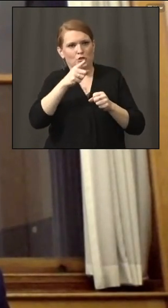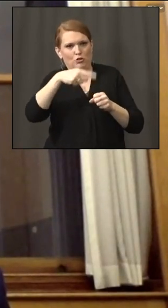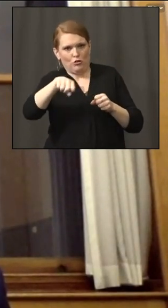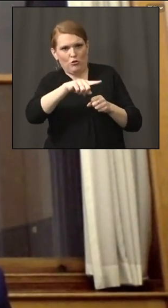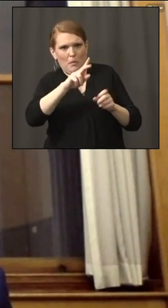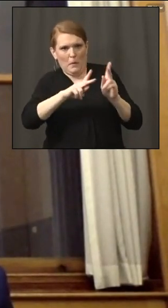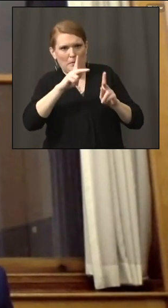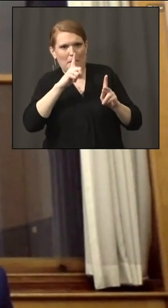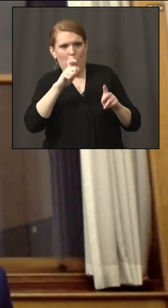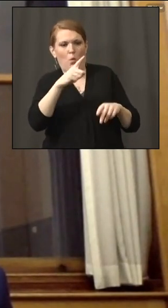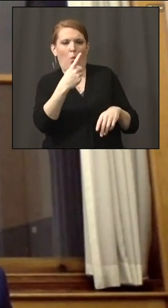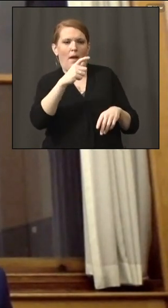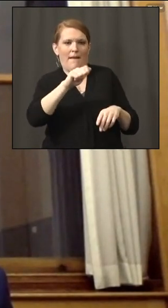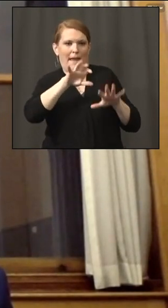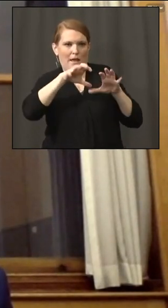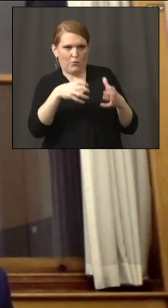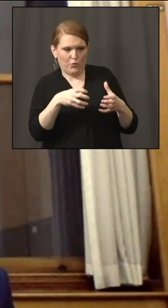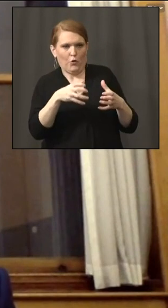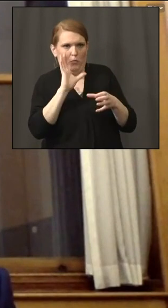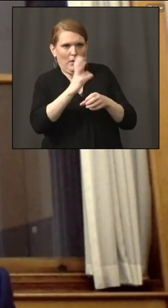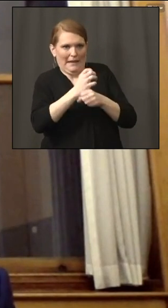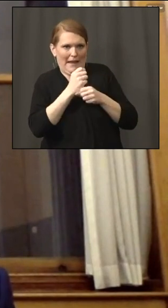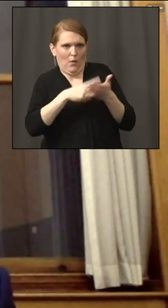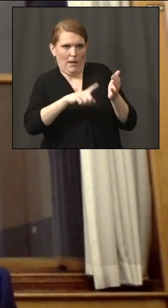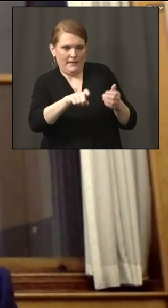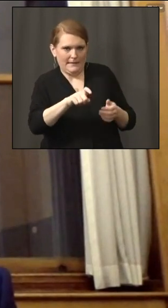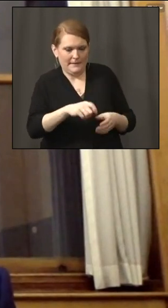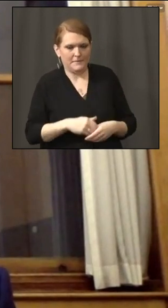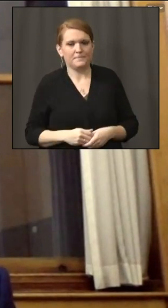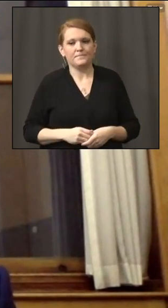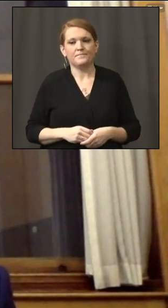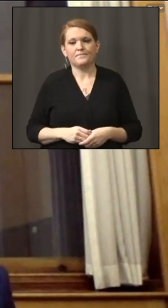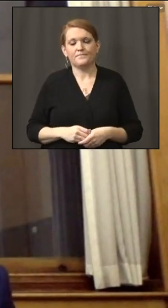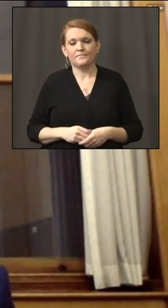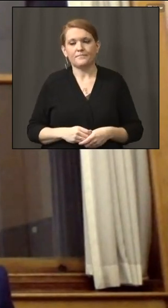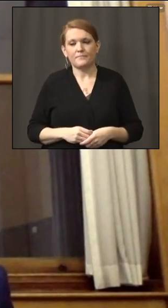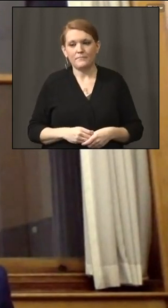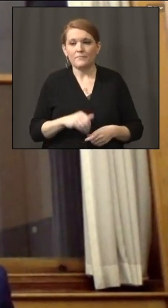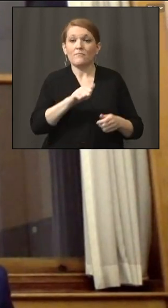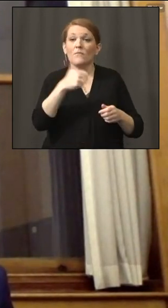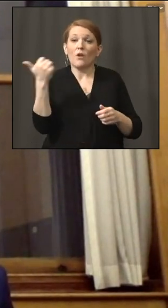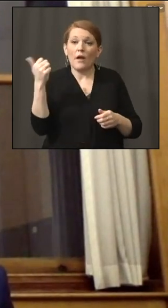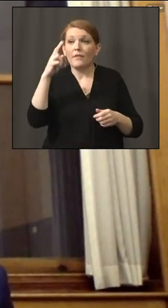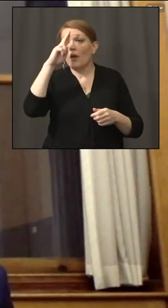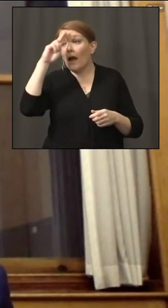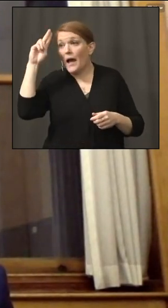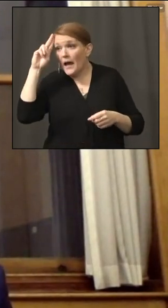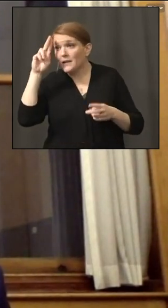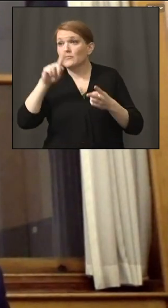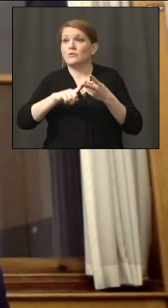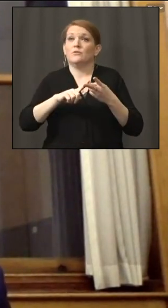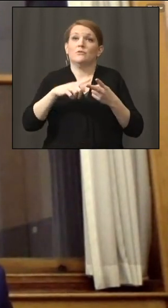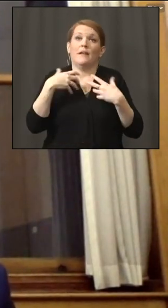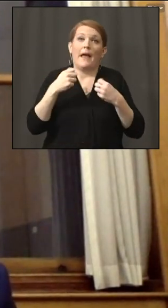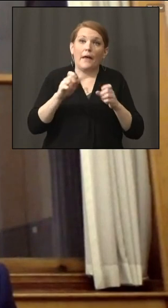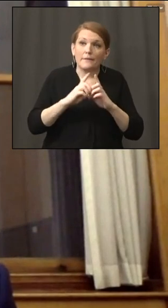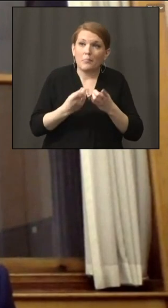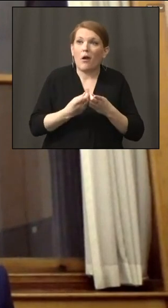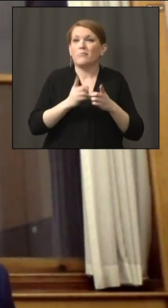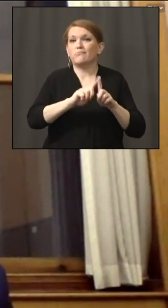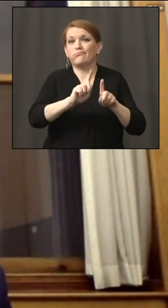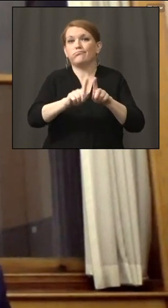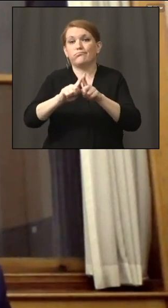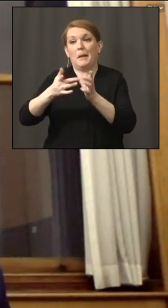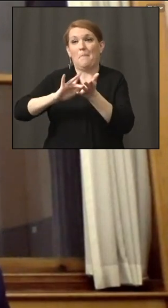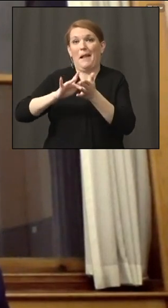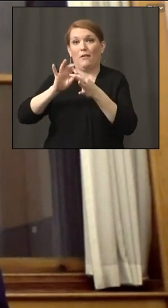populations. And then with regards to, you know, our other health care providers, our hospitals, our federally qualified health centers, our local health departments, there's